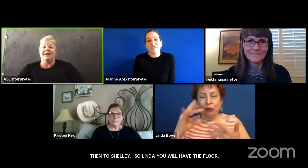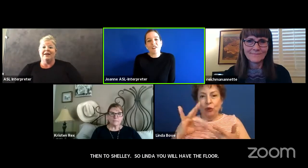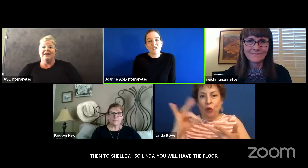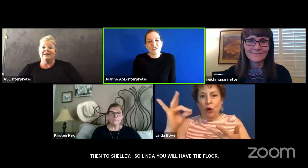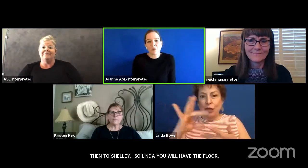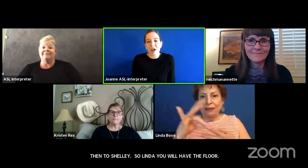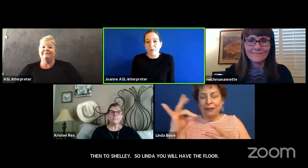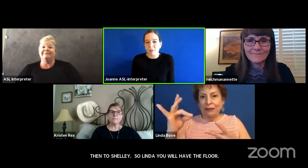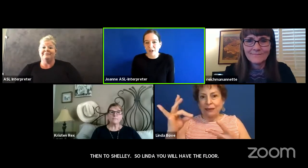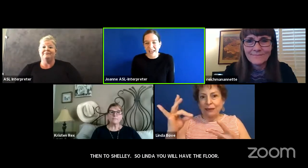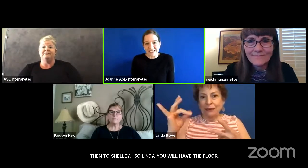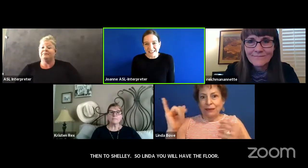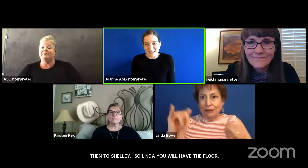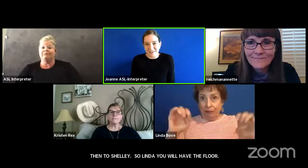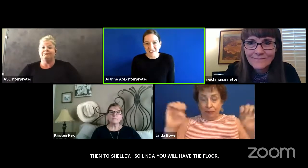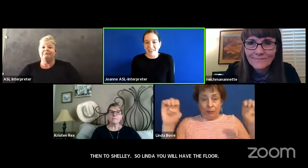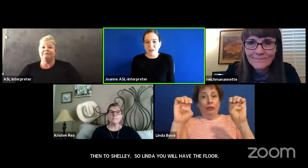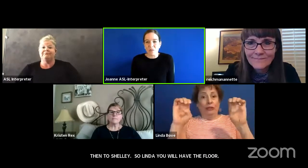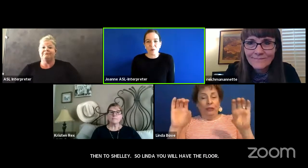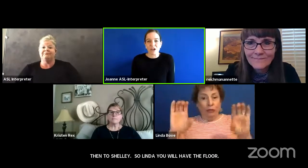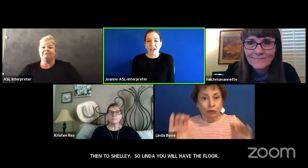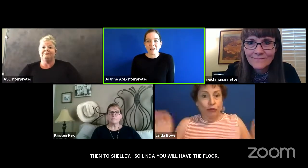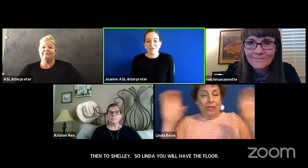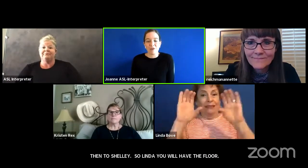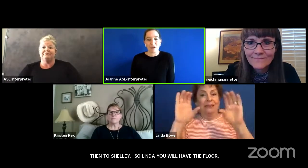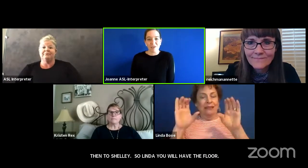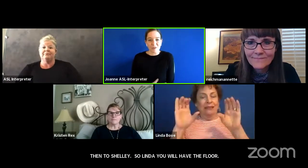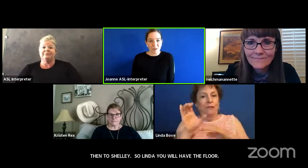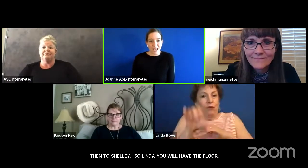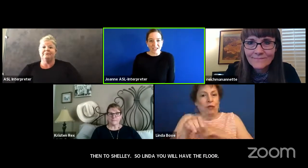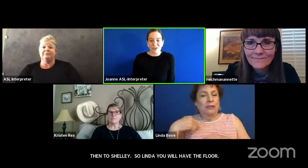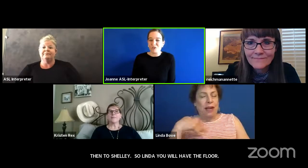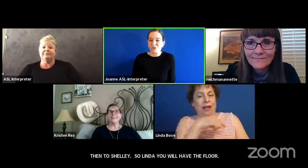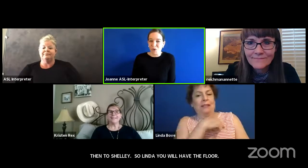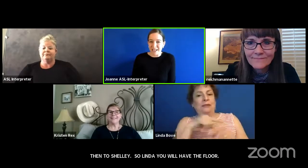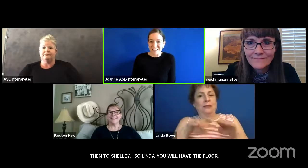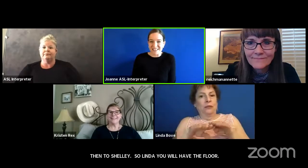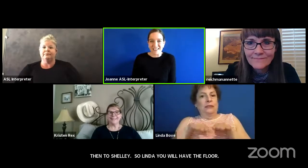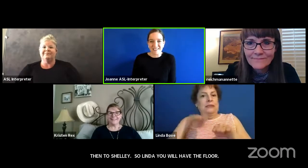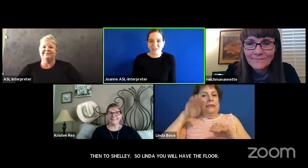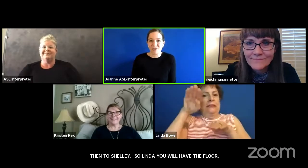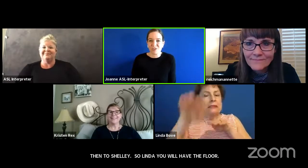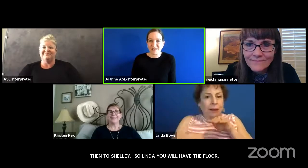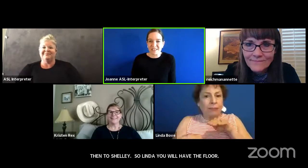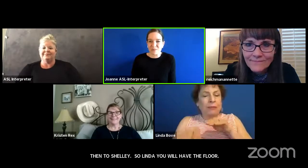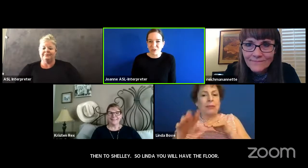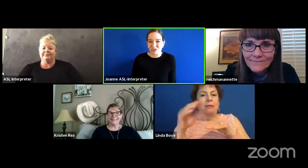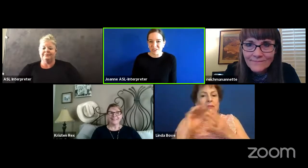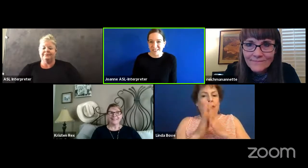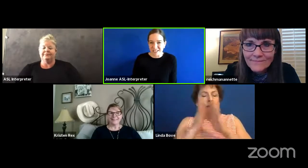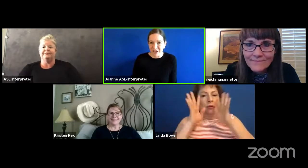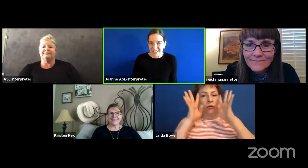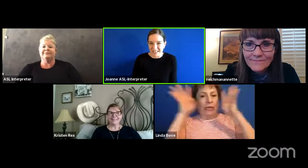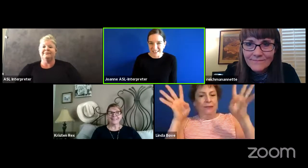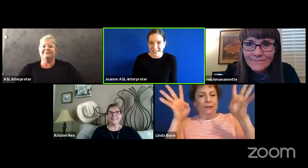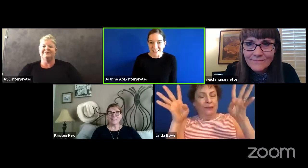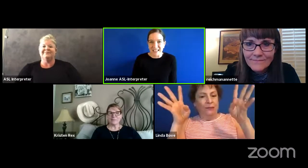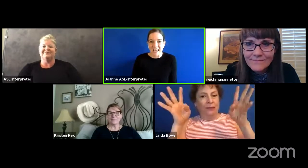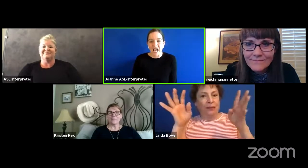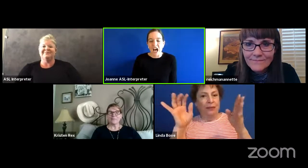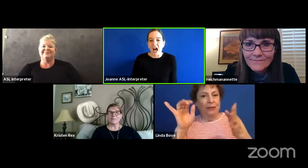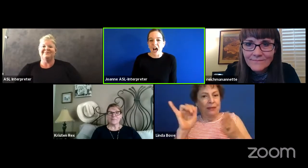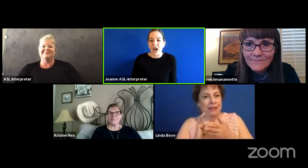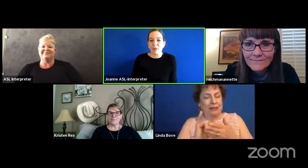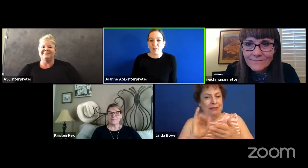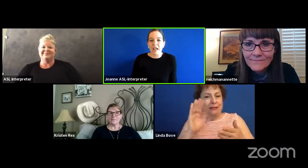Okay. At first we were apprehensive and then we were kind of forced. We had no choice due to this emergency crisis.